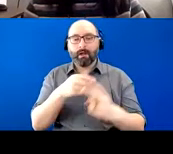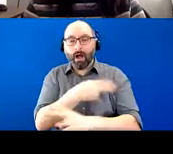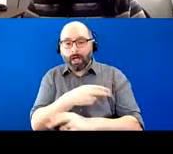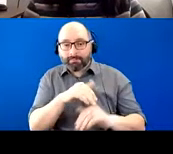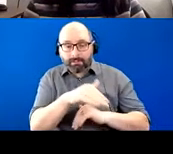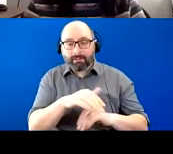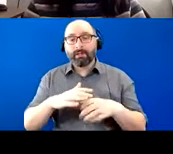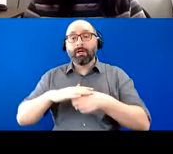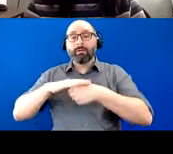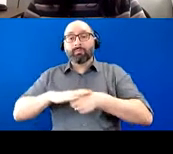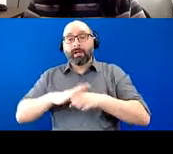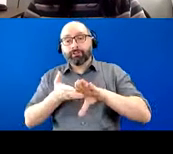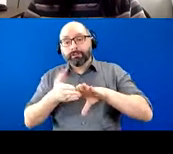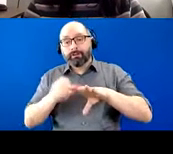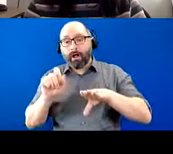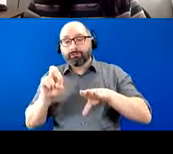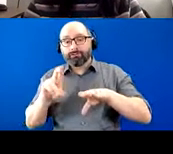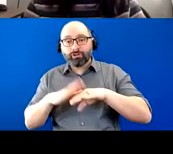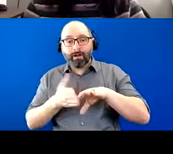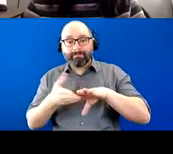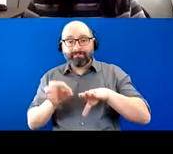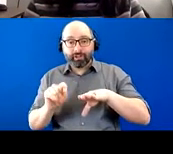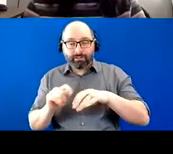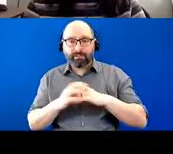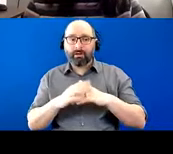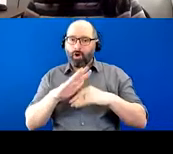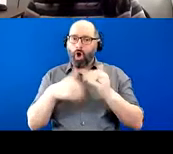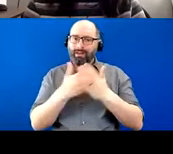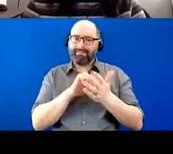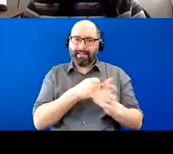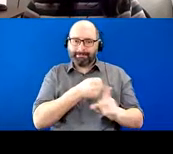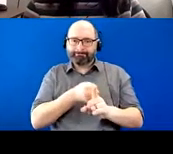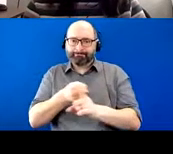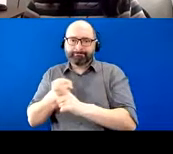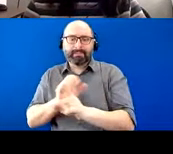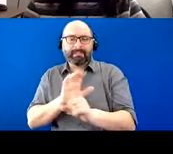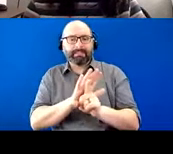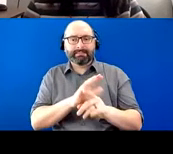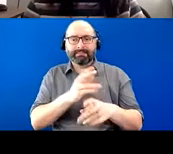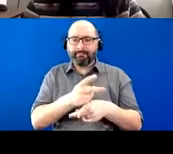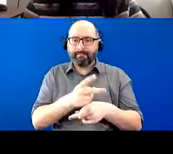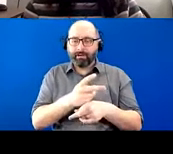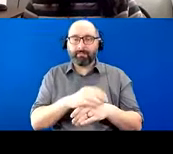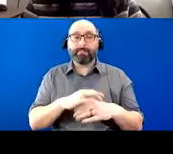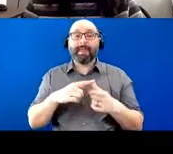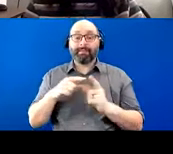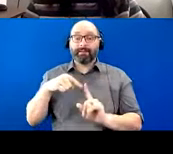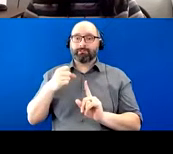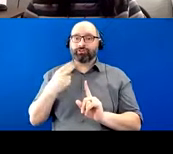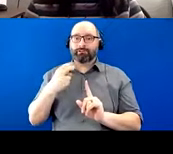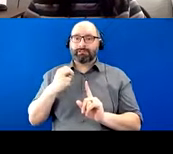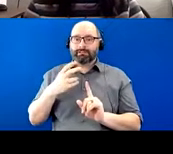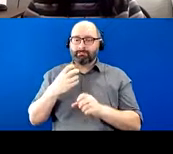pressure ulcer on his foot. I think all those kind of really impacted his care and, and kind of made, uh, she made decisions around that as well.